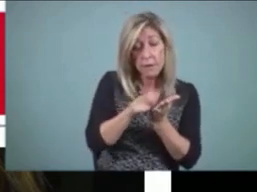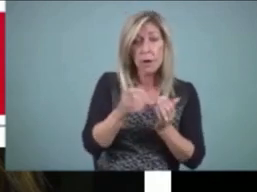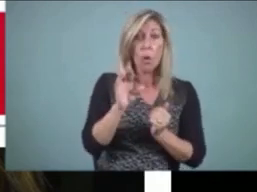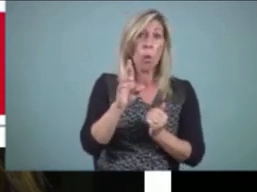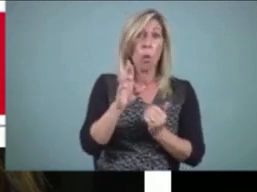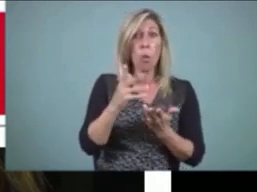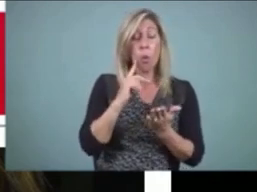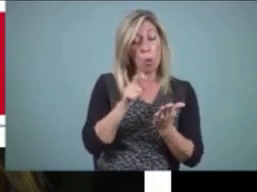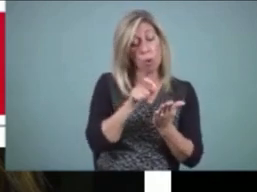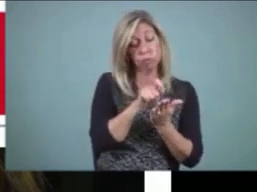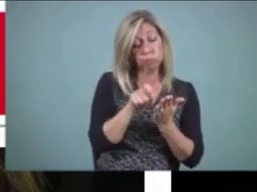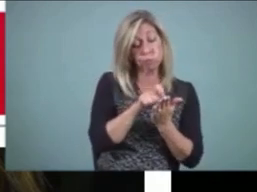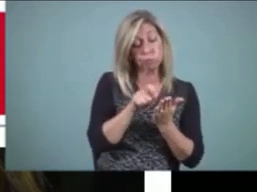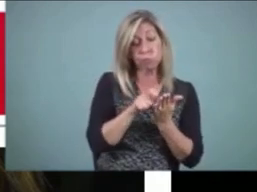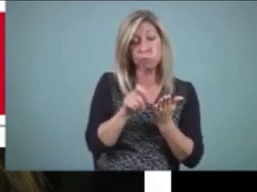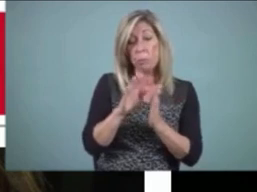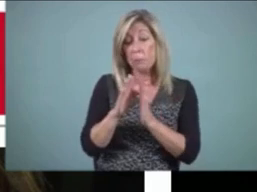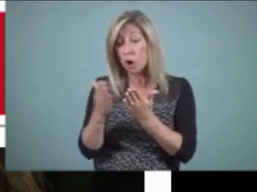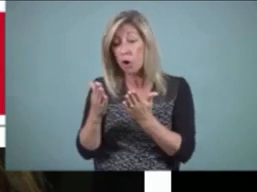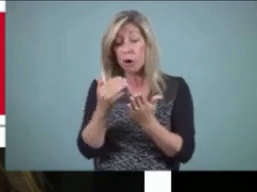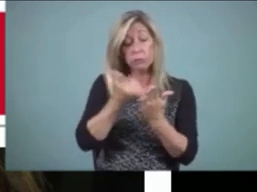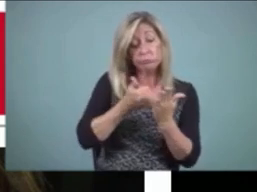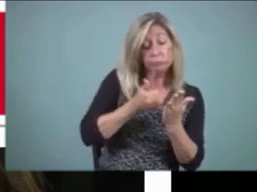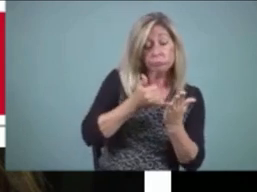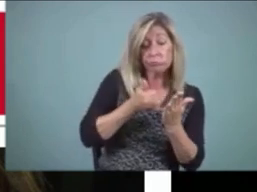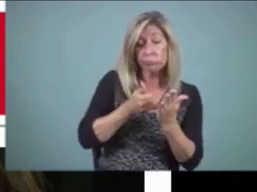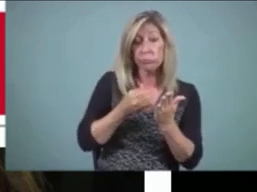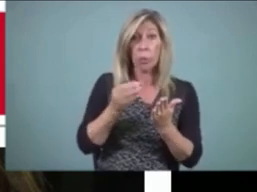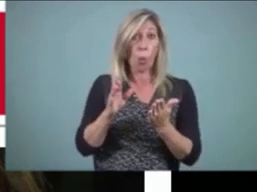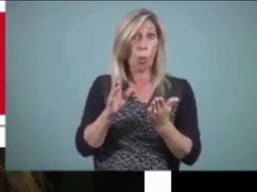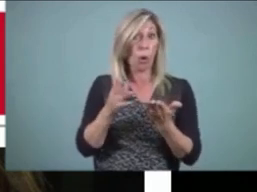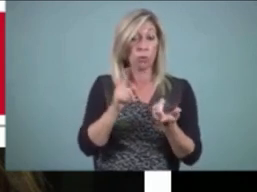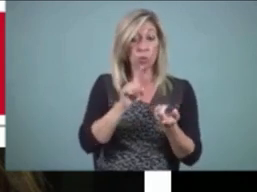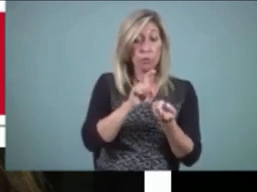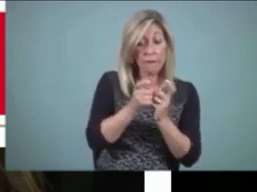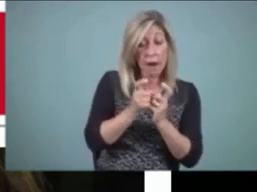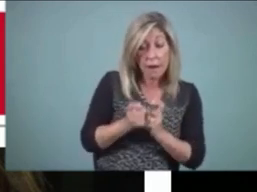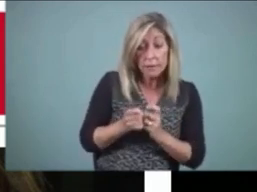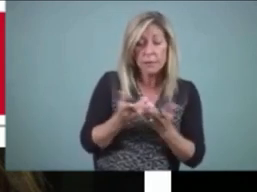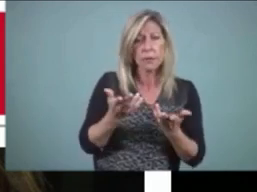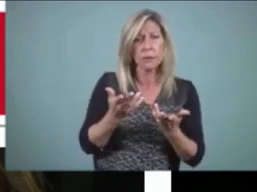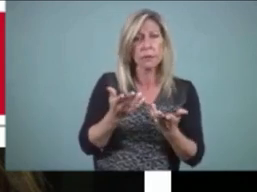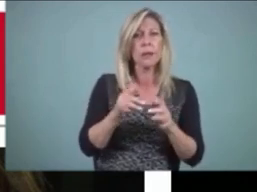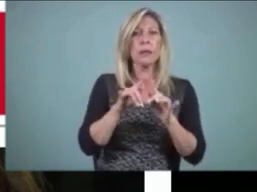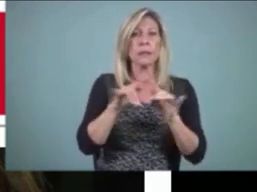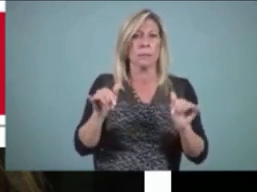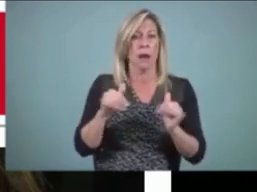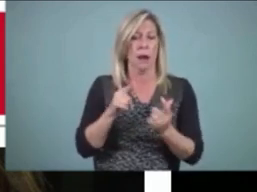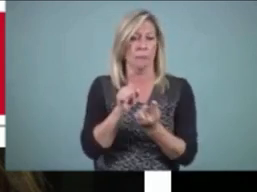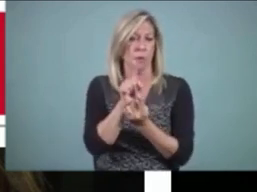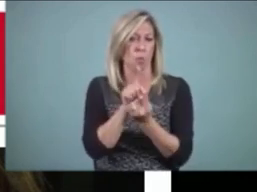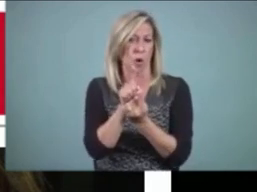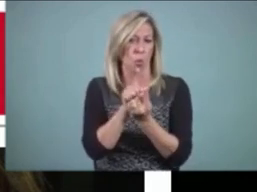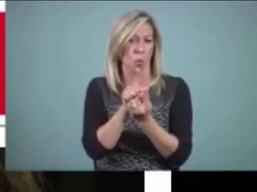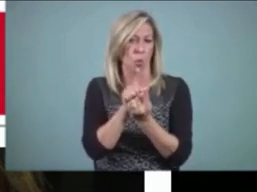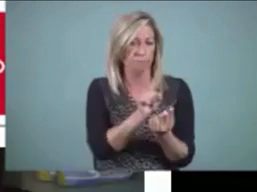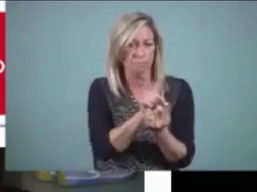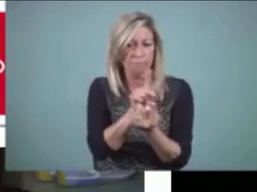They might be revising. This was also the time when we did one-on-one conferencing. Next slide.